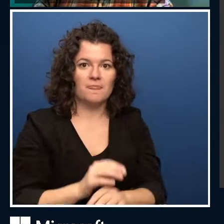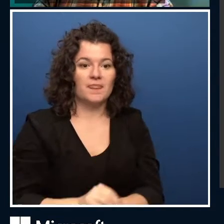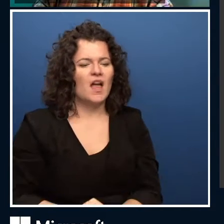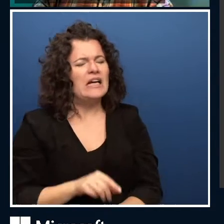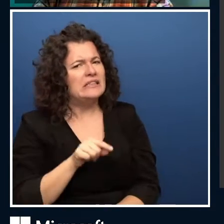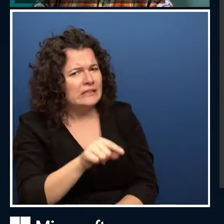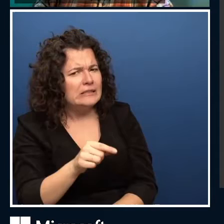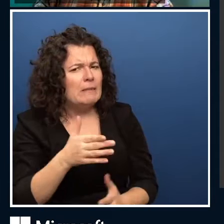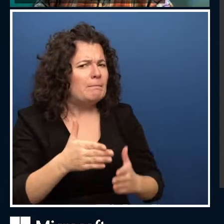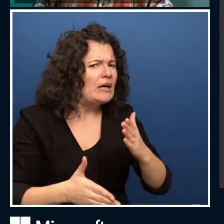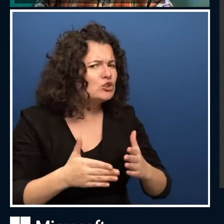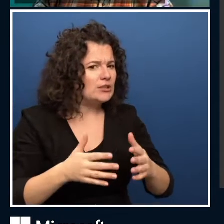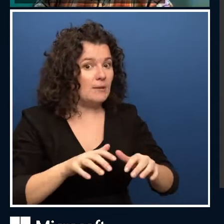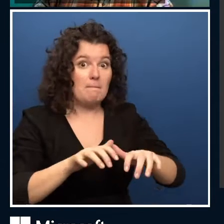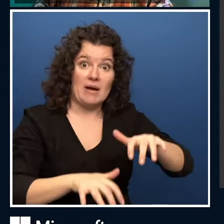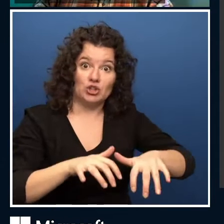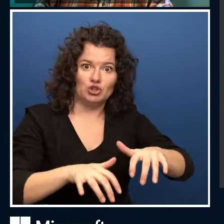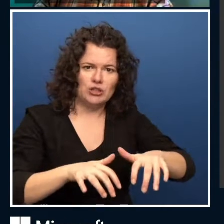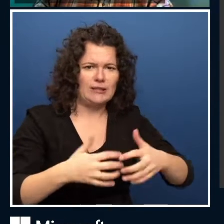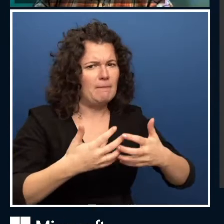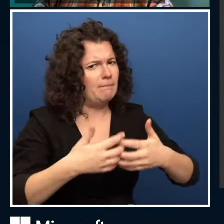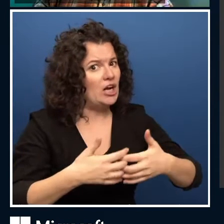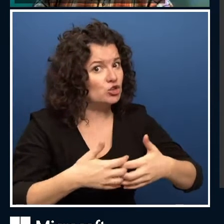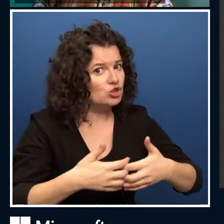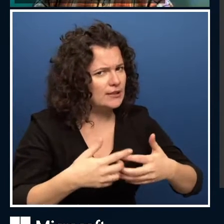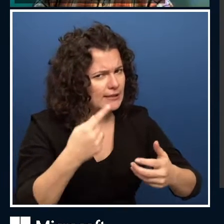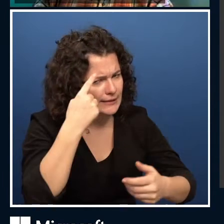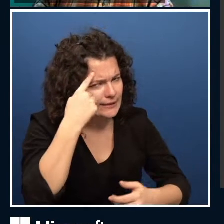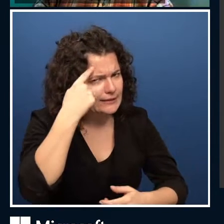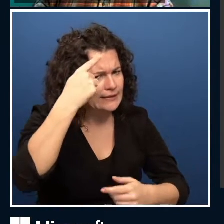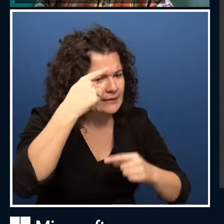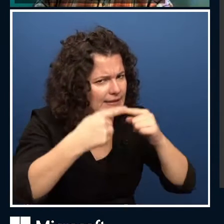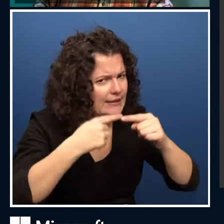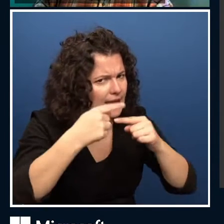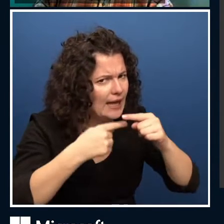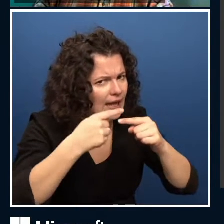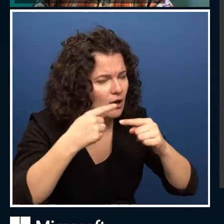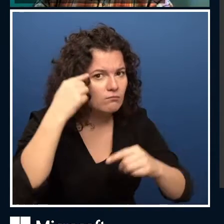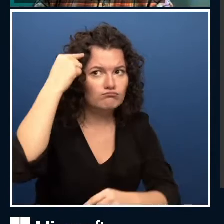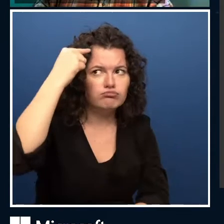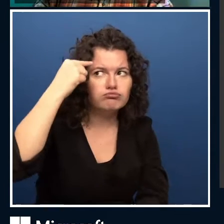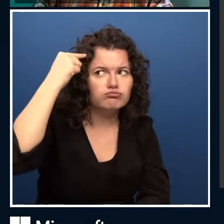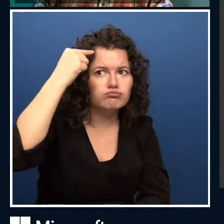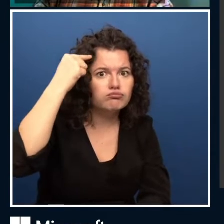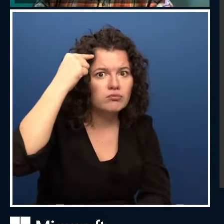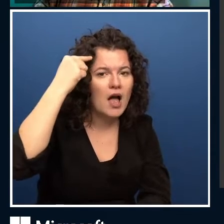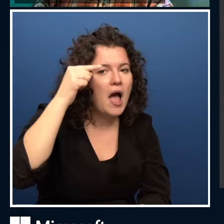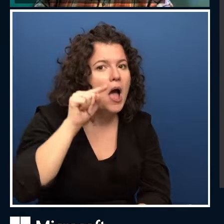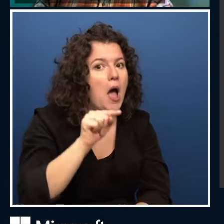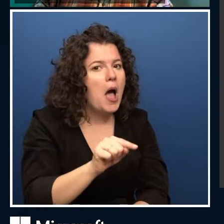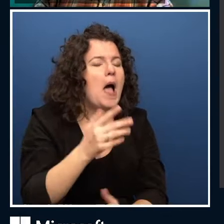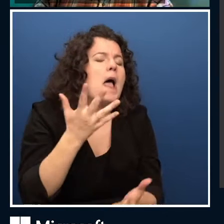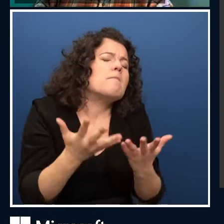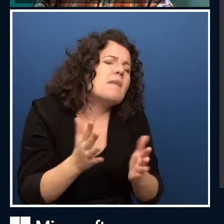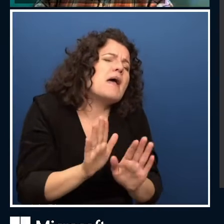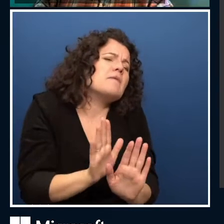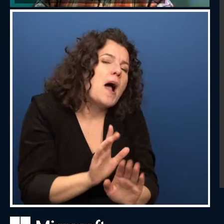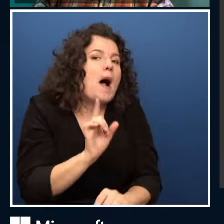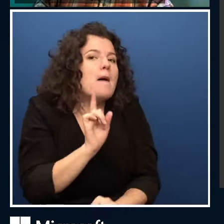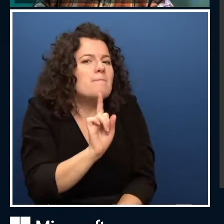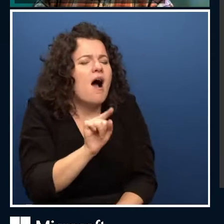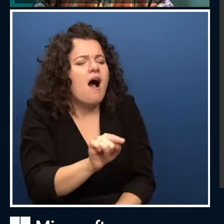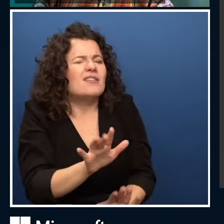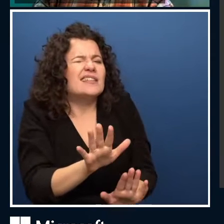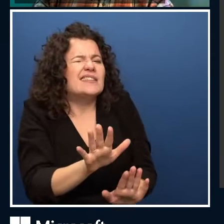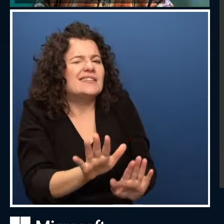but we're maybe starting to make the form of intelligence, or what is deemed to look like intelligence. And this is something